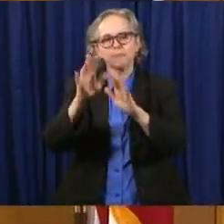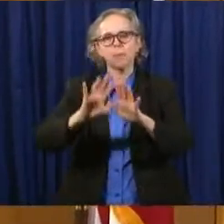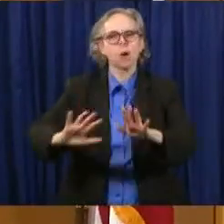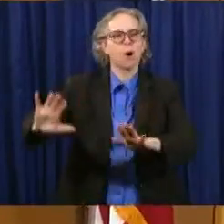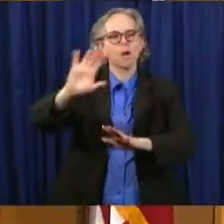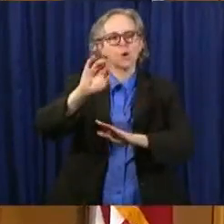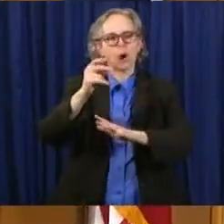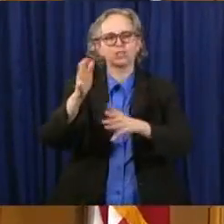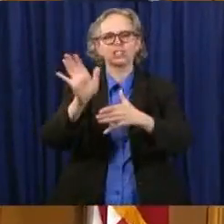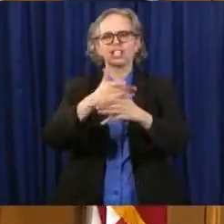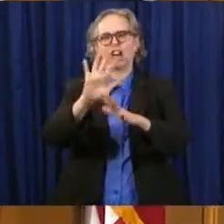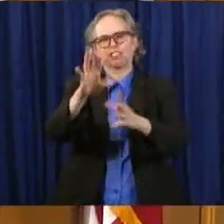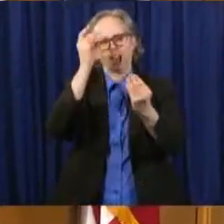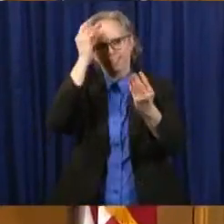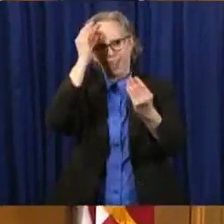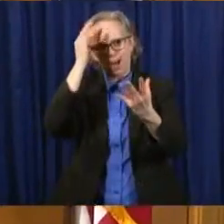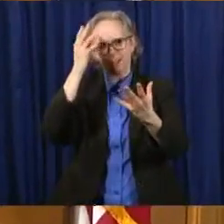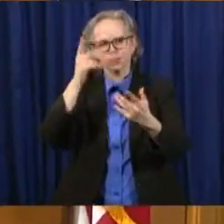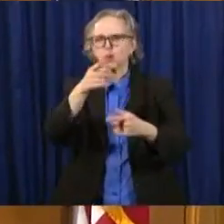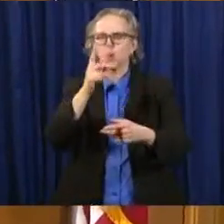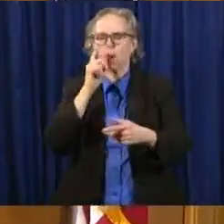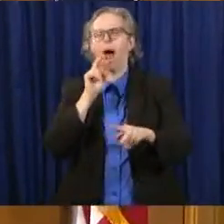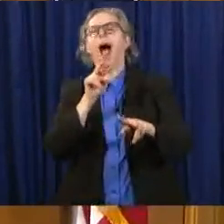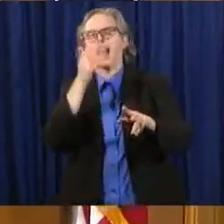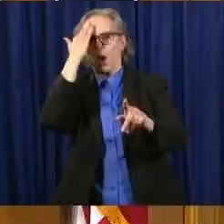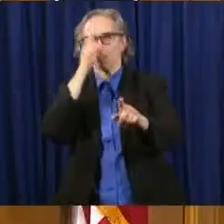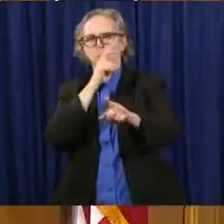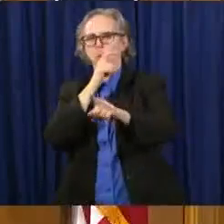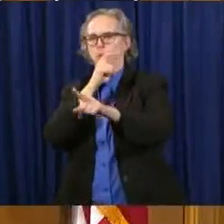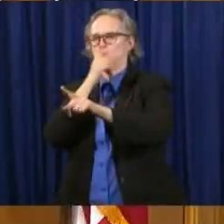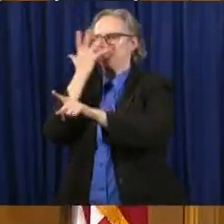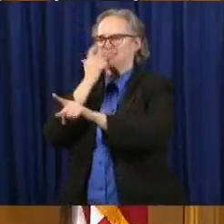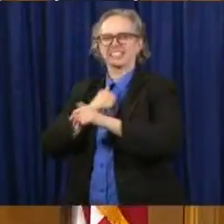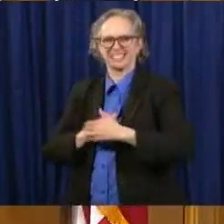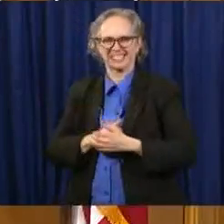I think you'll recognize, uh, some of the faces and voices.